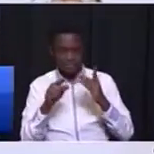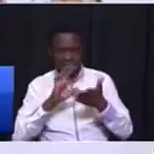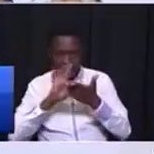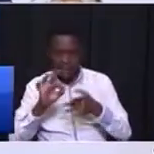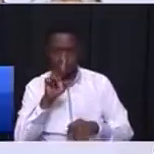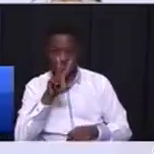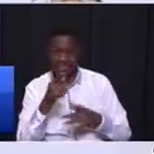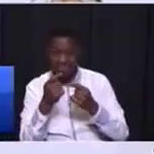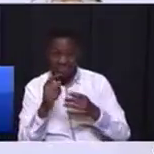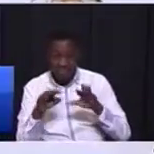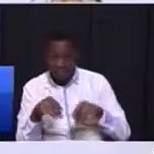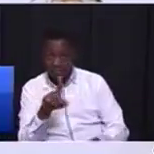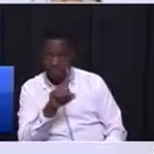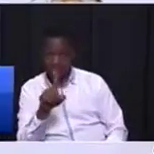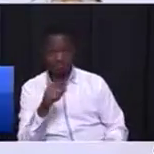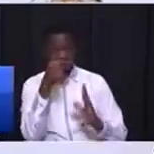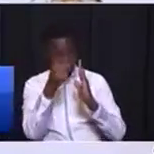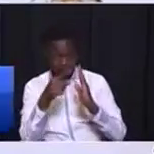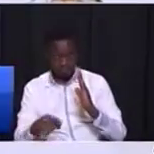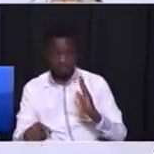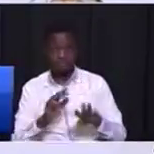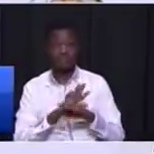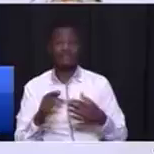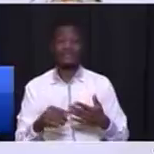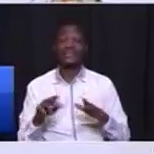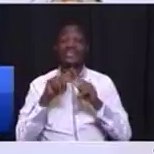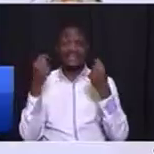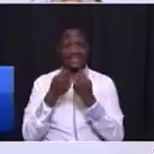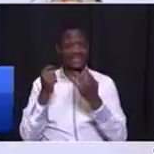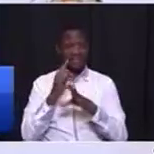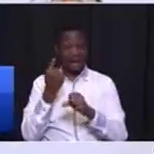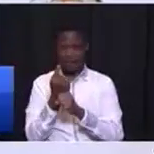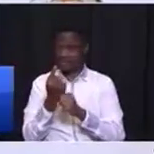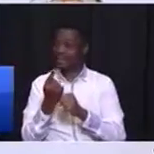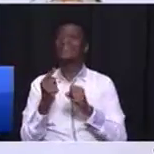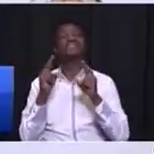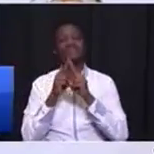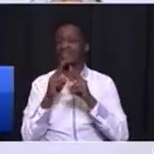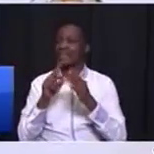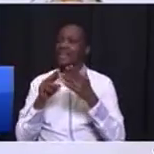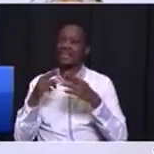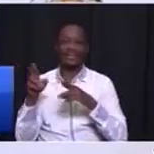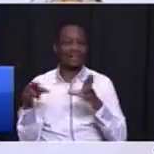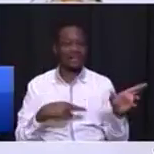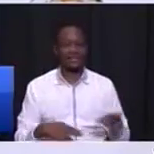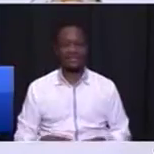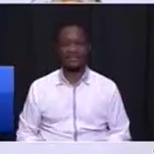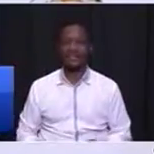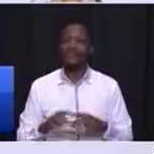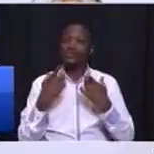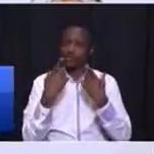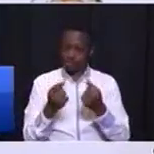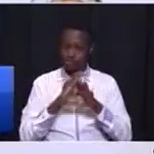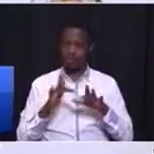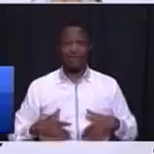that will do lifestyle my team team Houteng is ready team Houteng is ready to do